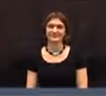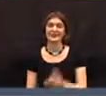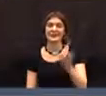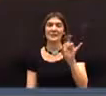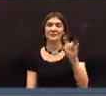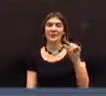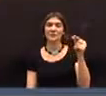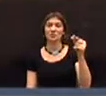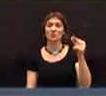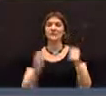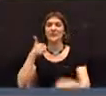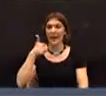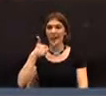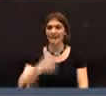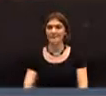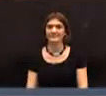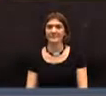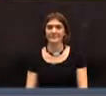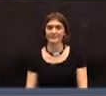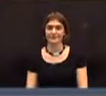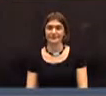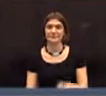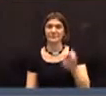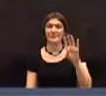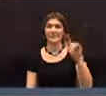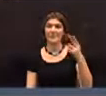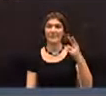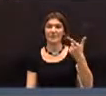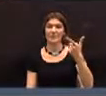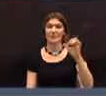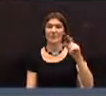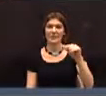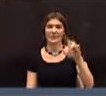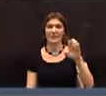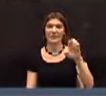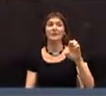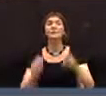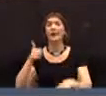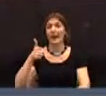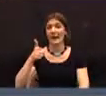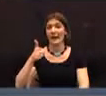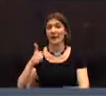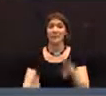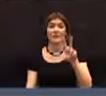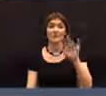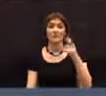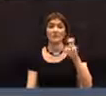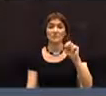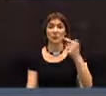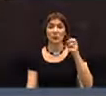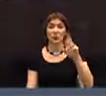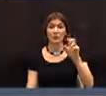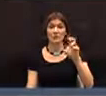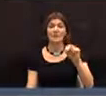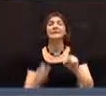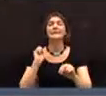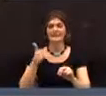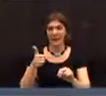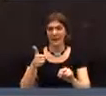David Gartenstein. Yay. Elizabeth Gentilly. Yay. Virginia Goodman. Yay.